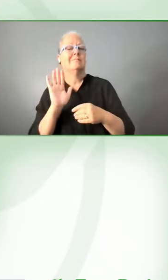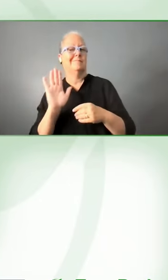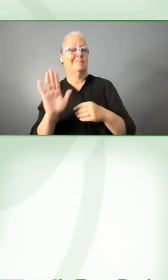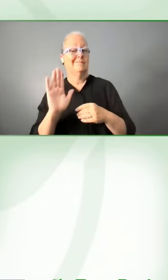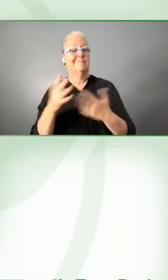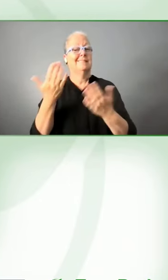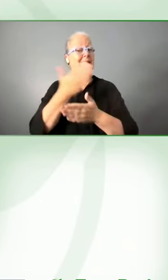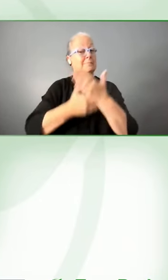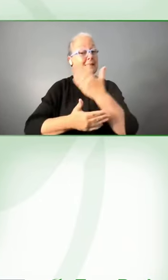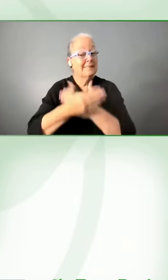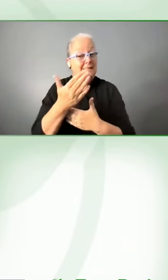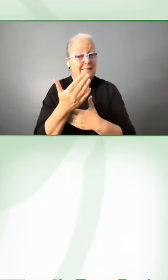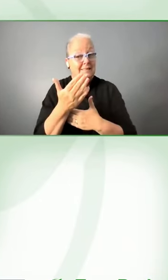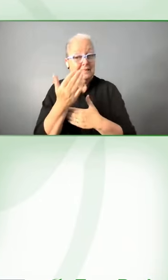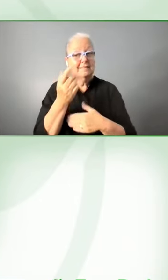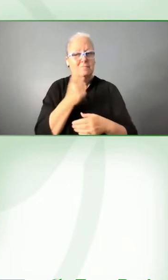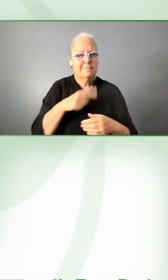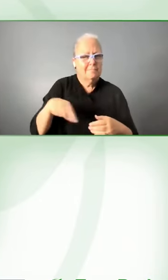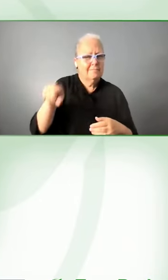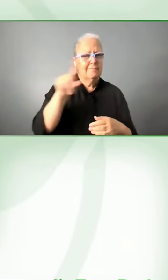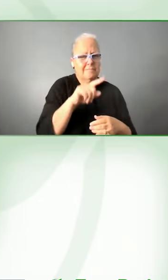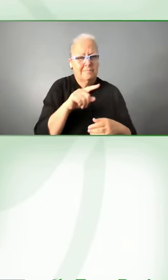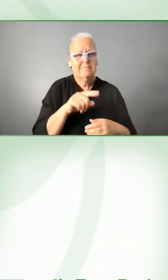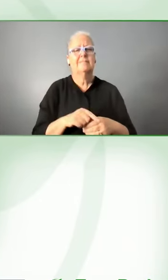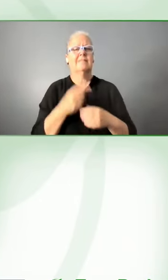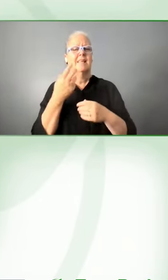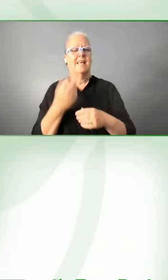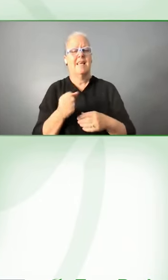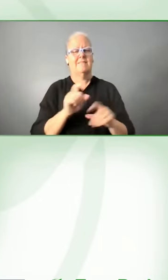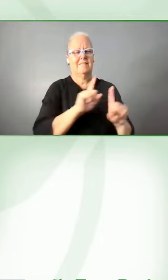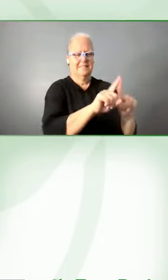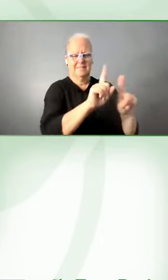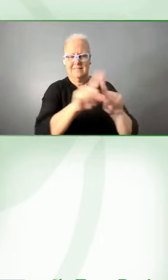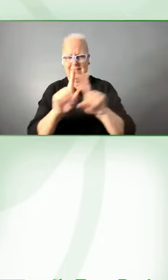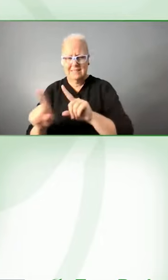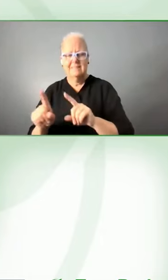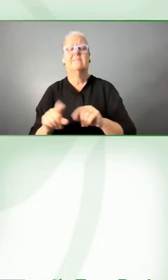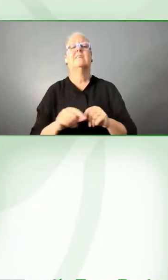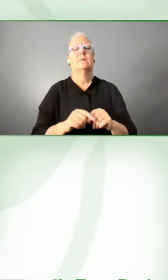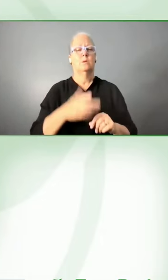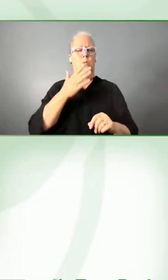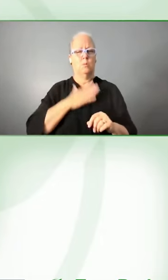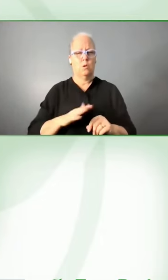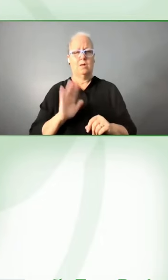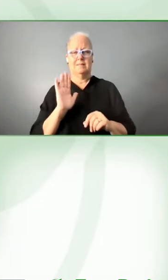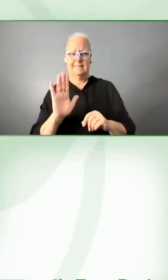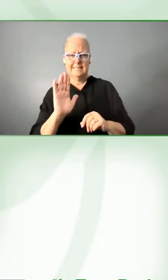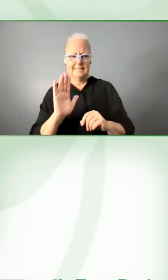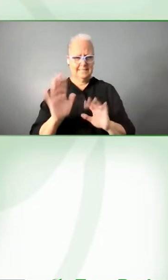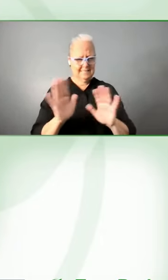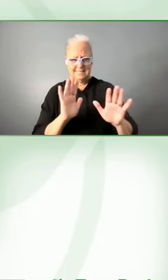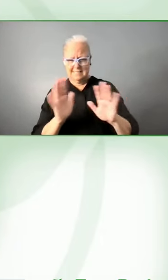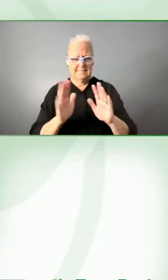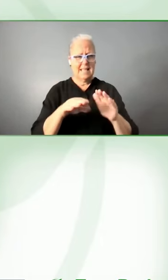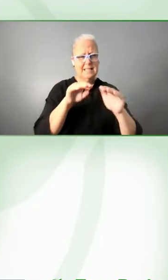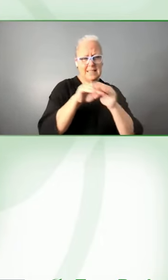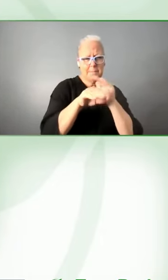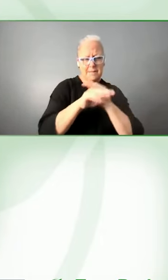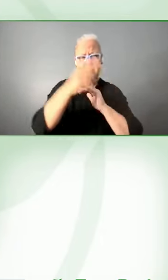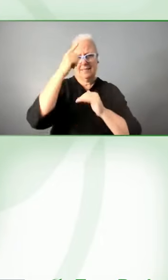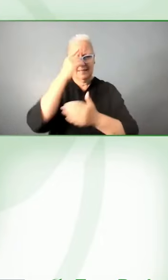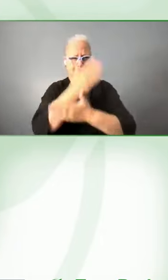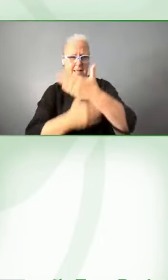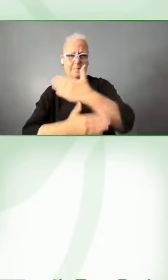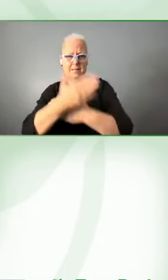use the their experience and their network to further the agenda for disabled people and as it relates to their